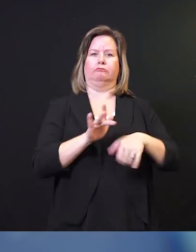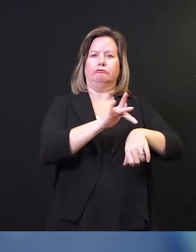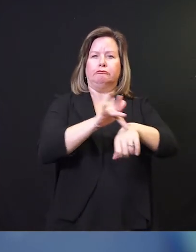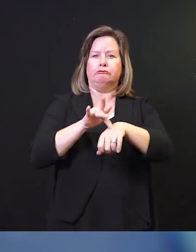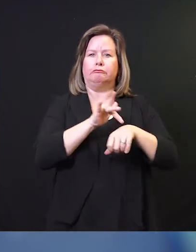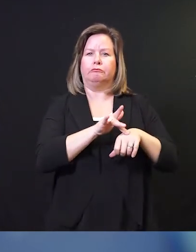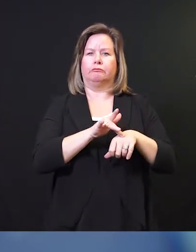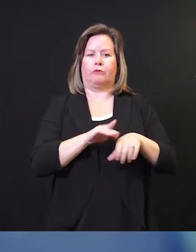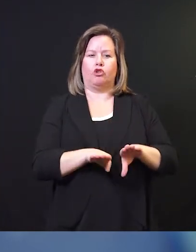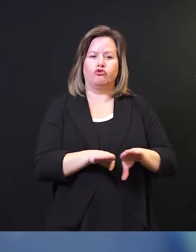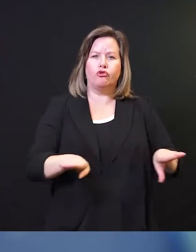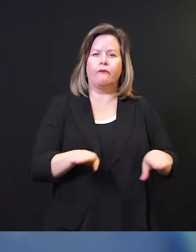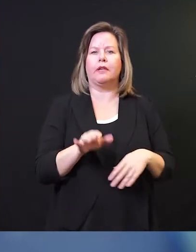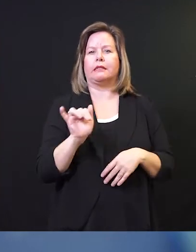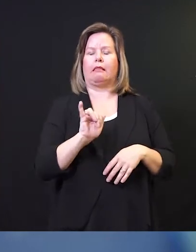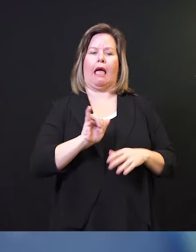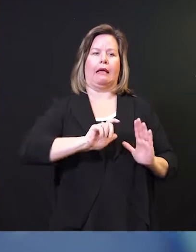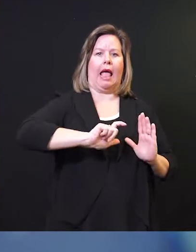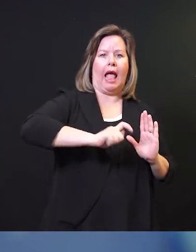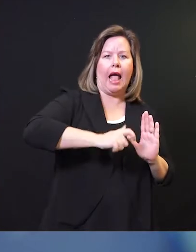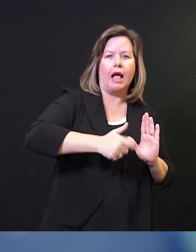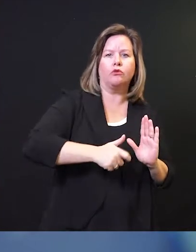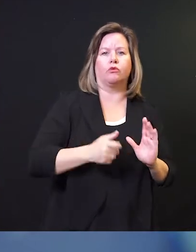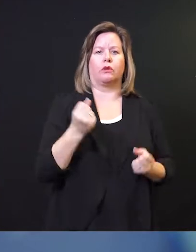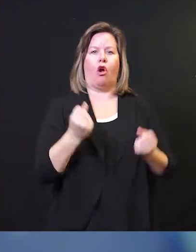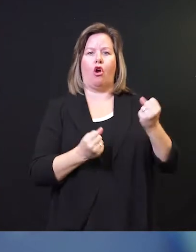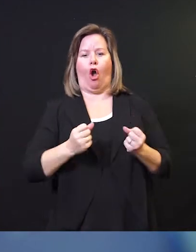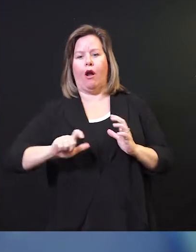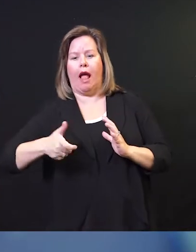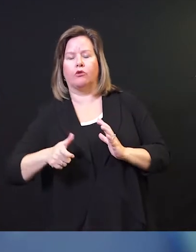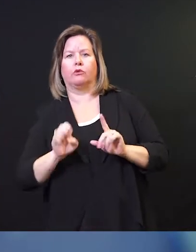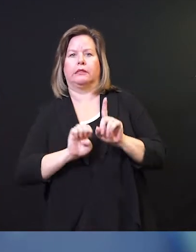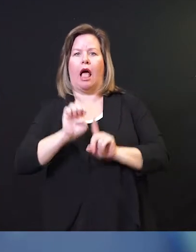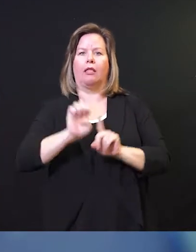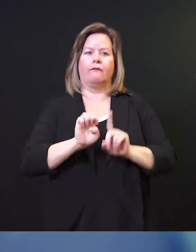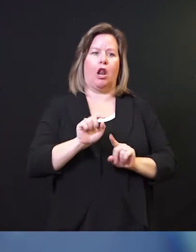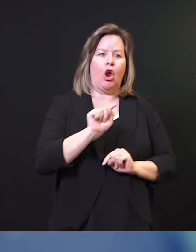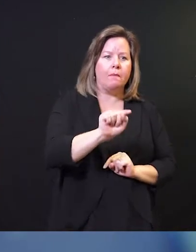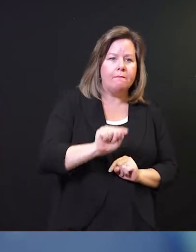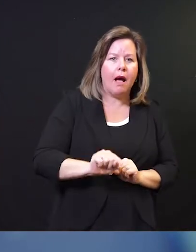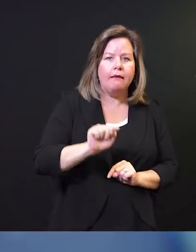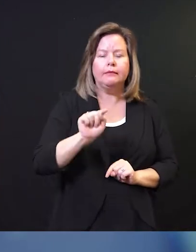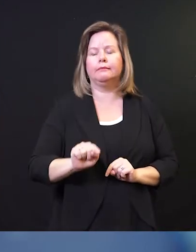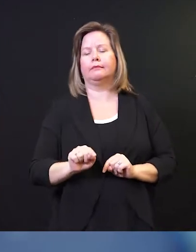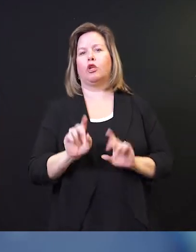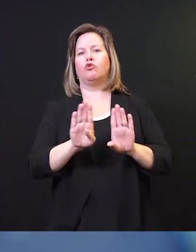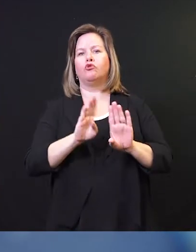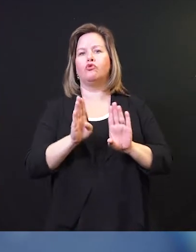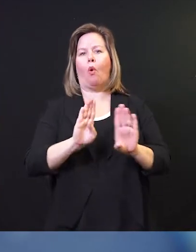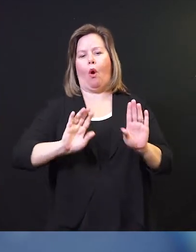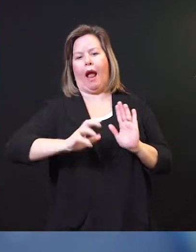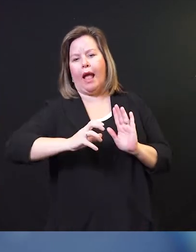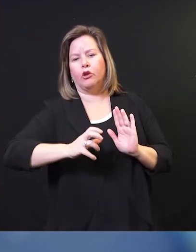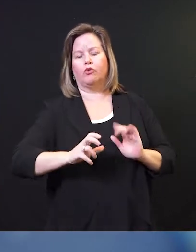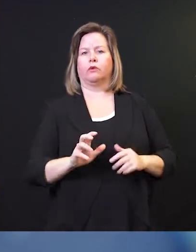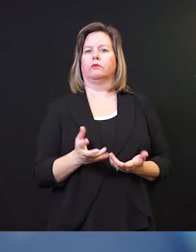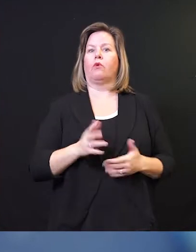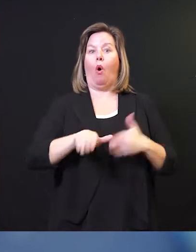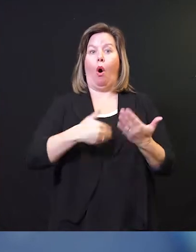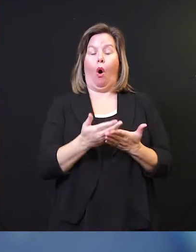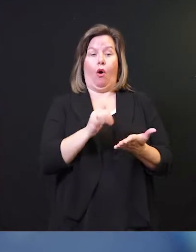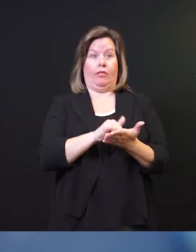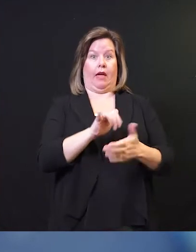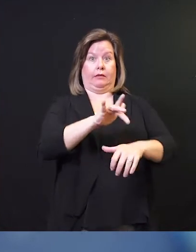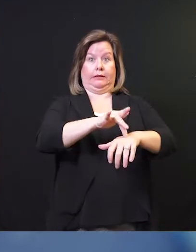surfaces. Talking about cart handles, door handles, elevator buttons, electronic devices, anything that we're all touching in